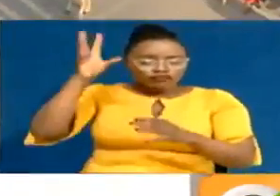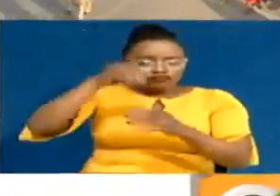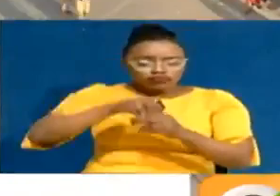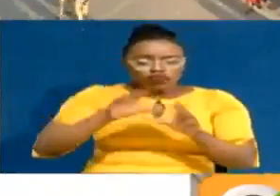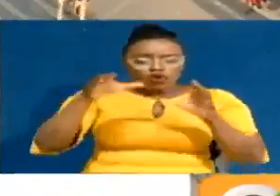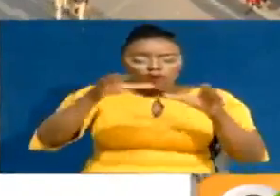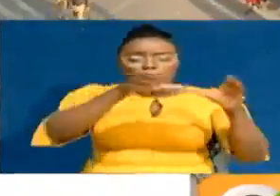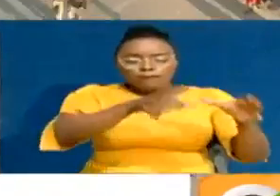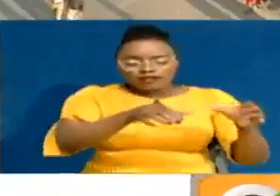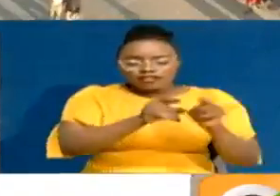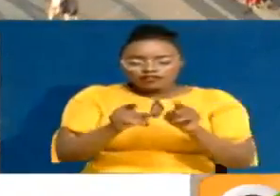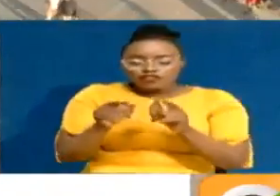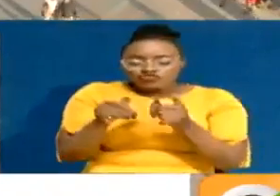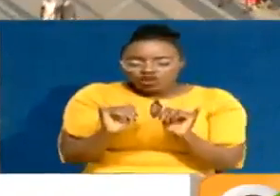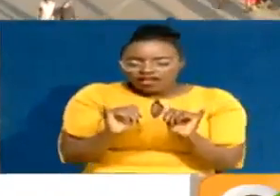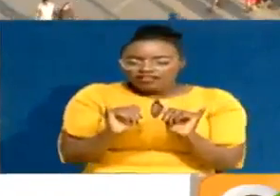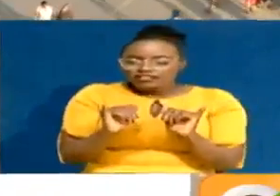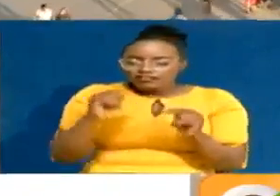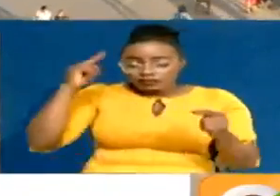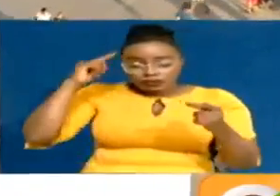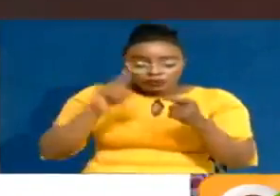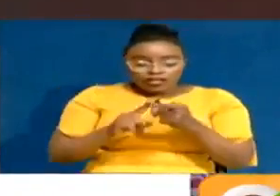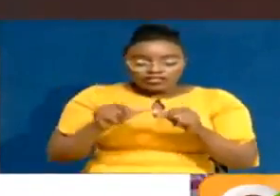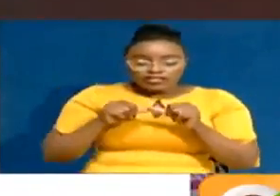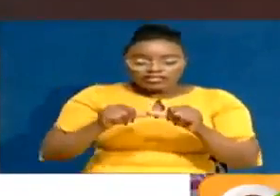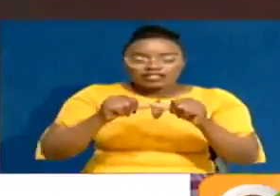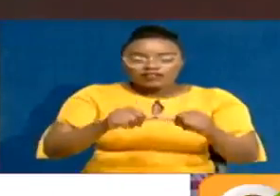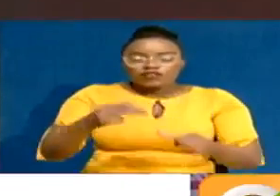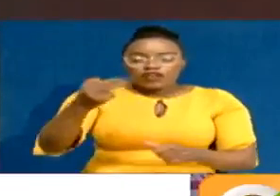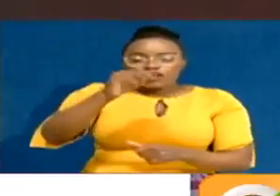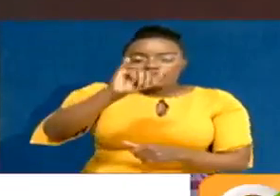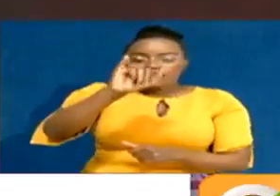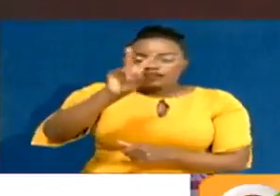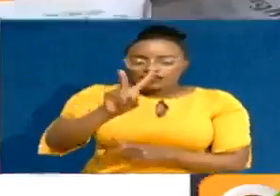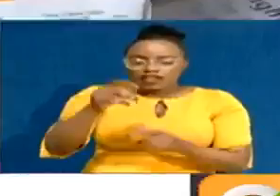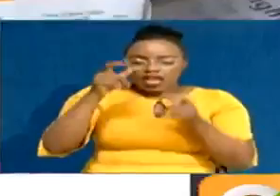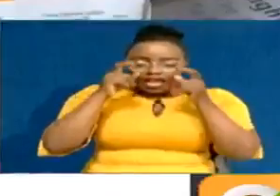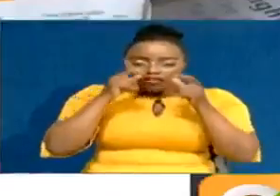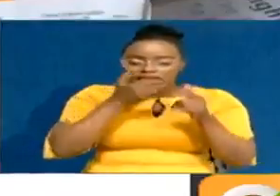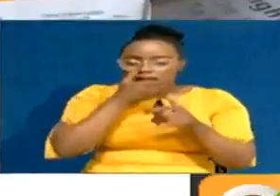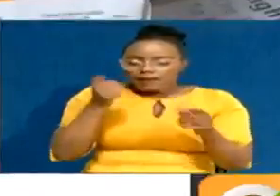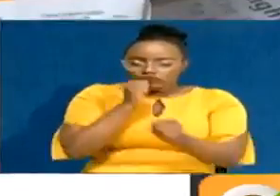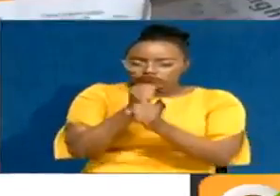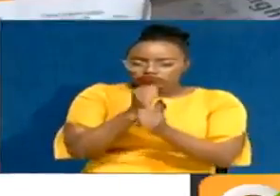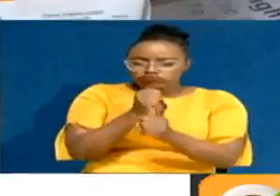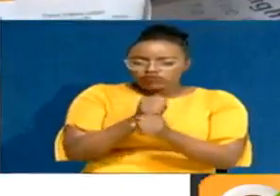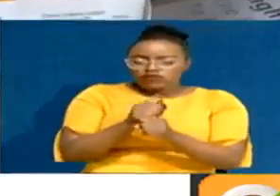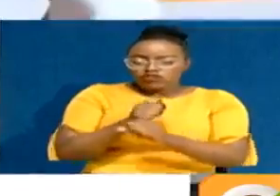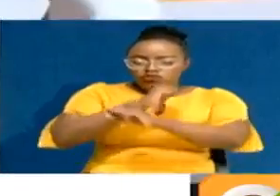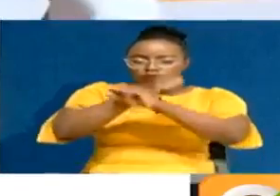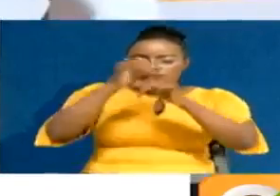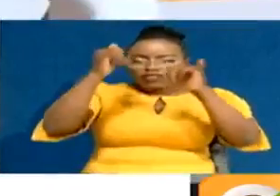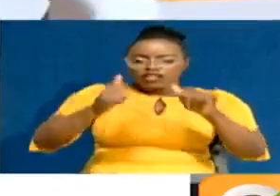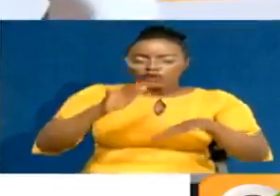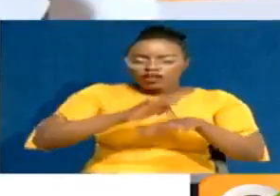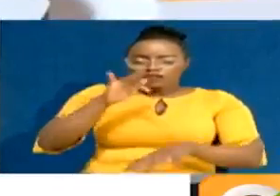communities in a concerted effort towards sustaining awareness of HIV AIDS and best practices of preventing new infections.